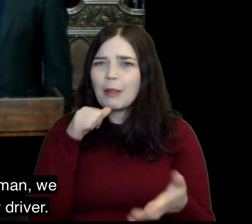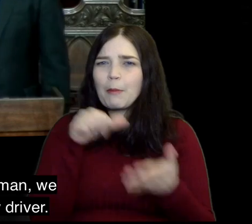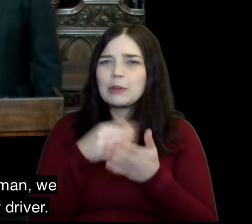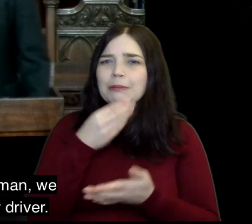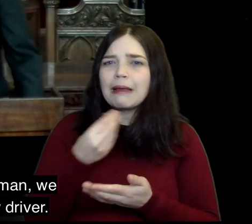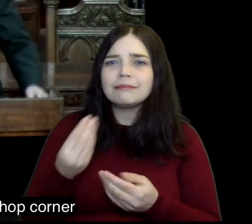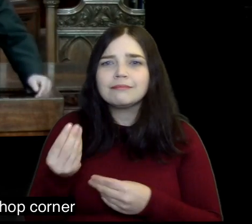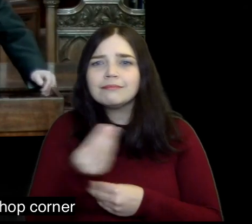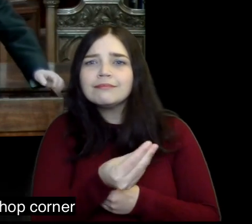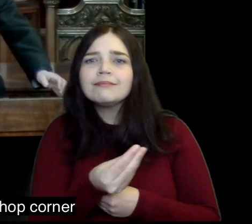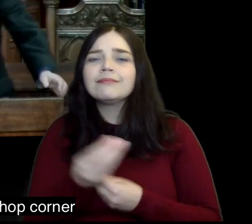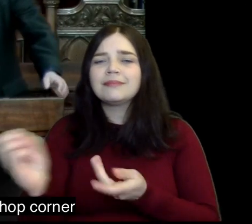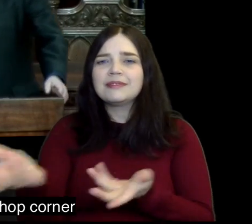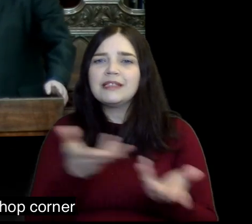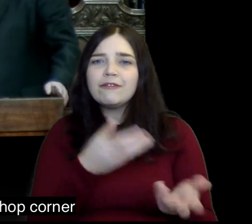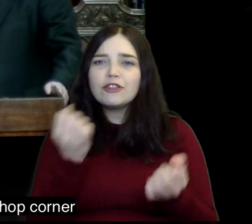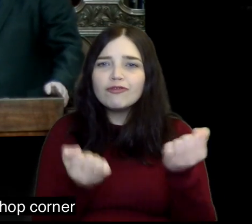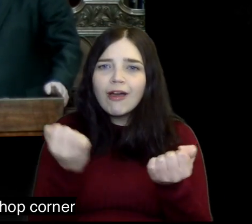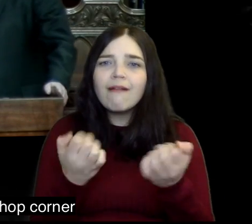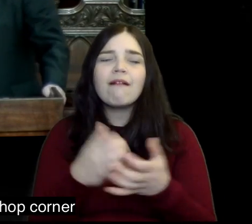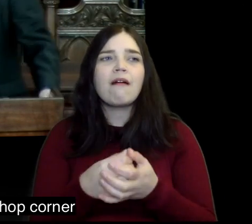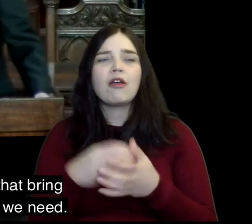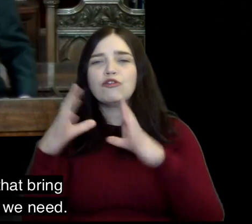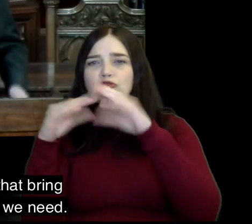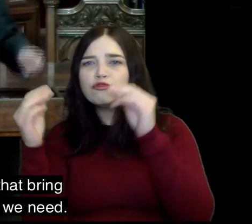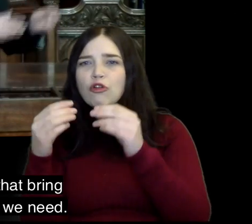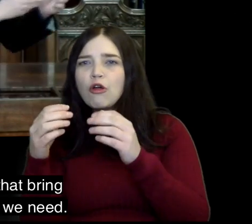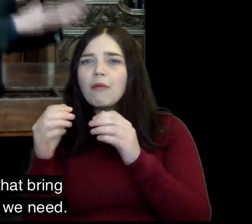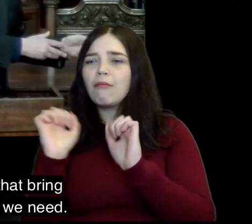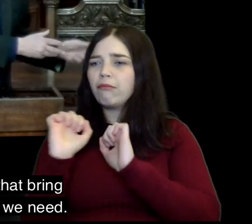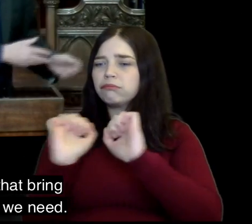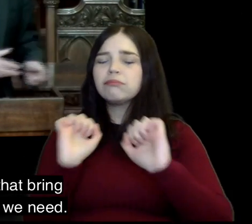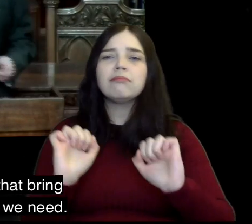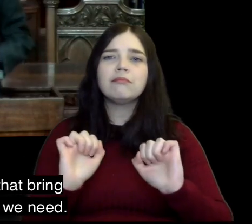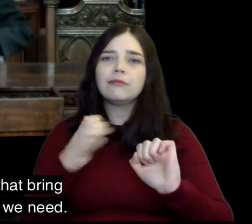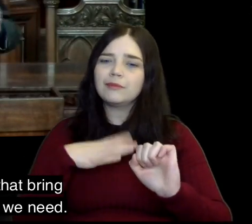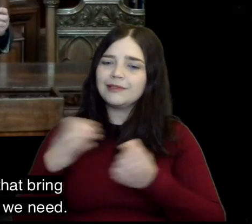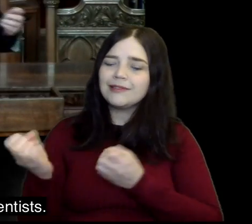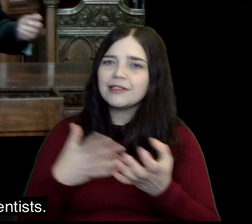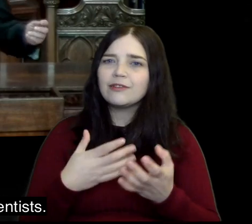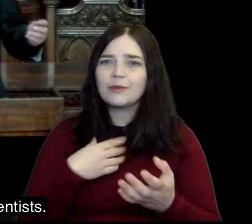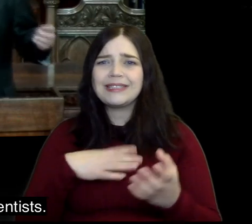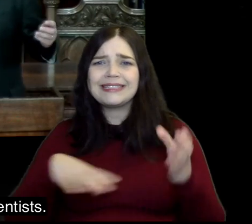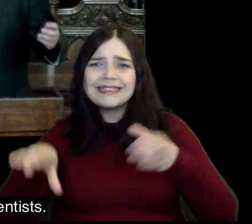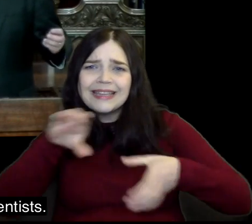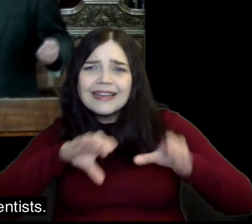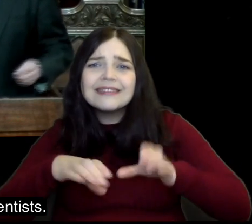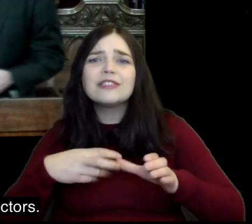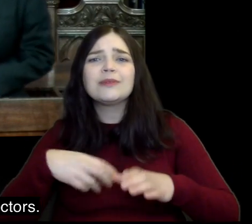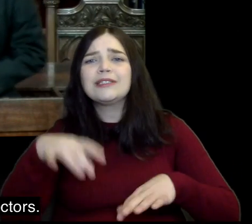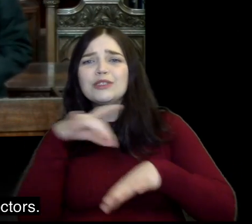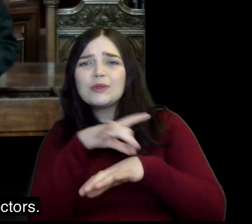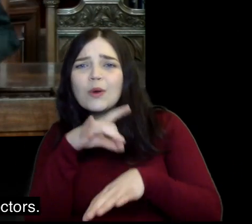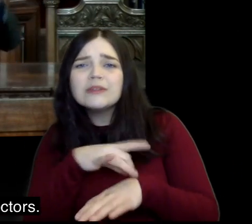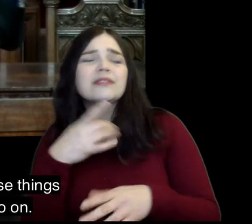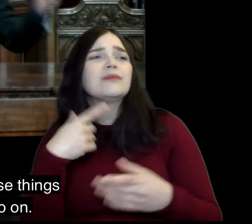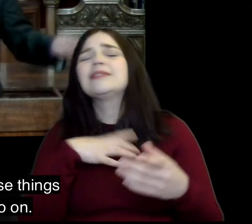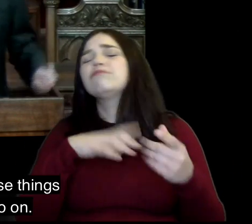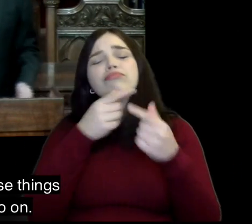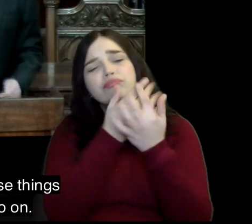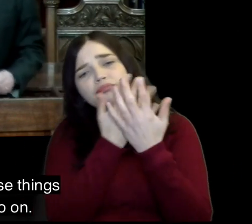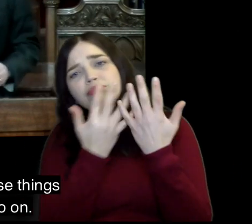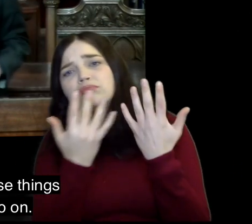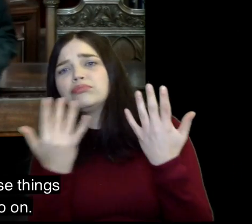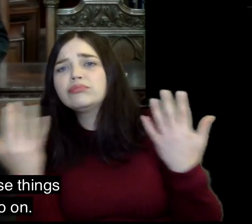the moment don't we we need the postman that bring we need the delivery driver we're aware of the shop owner and all the people that bring us the services that we need the